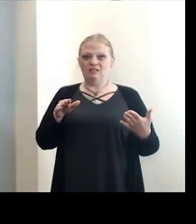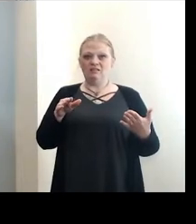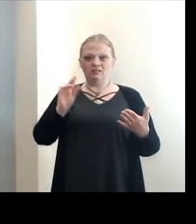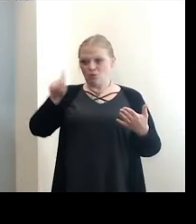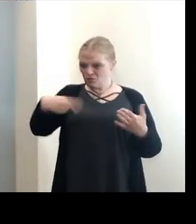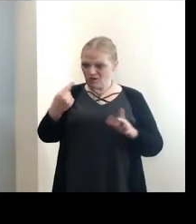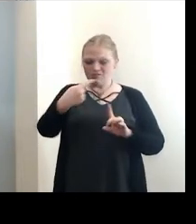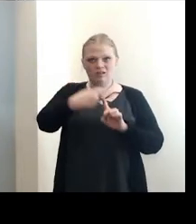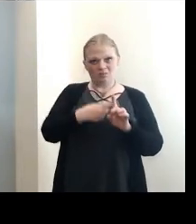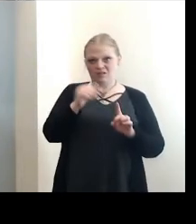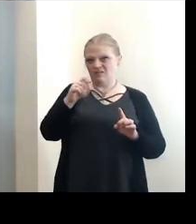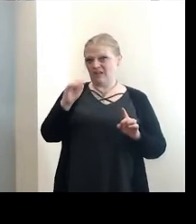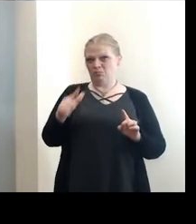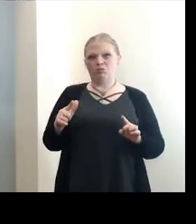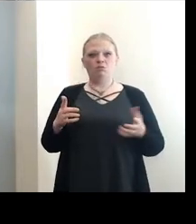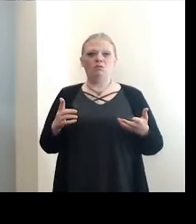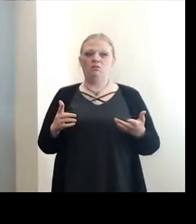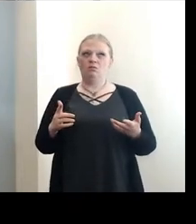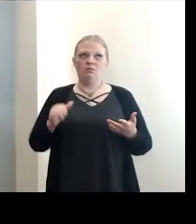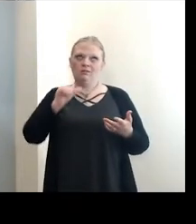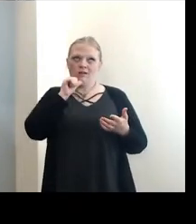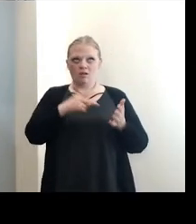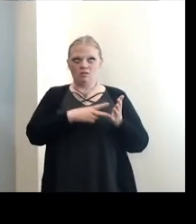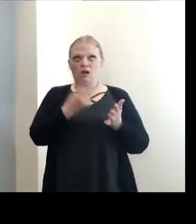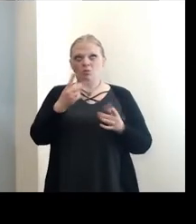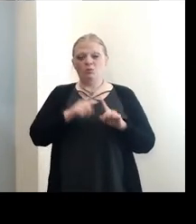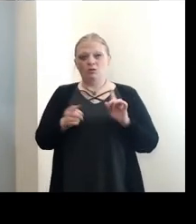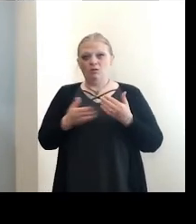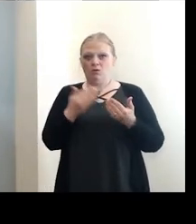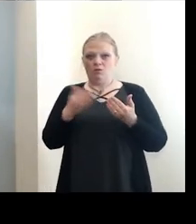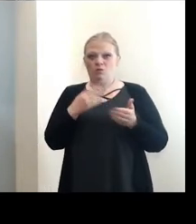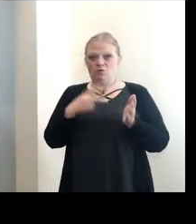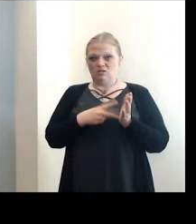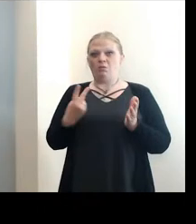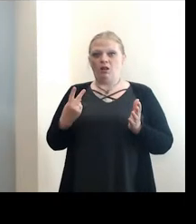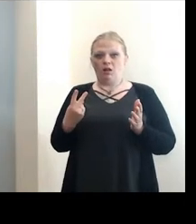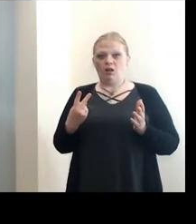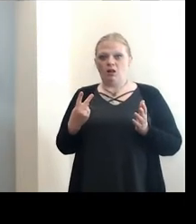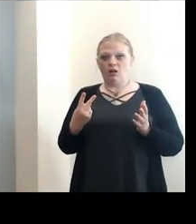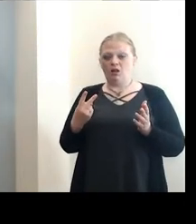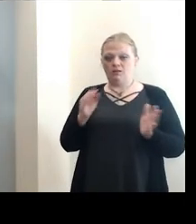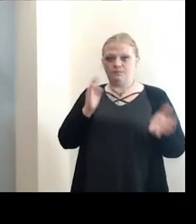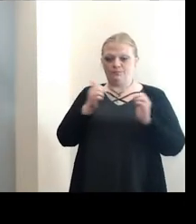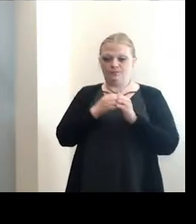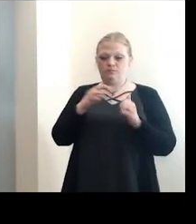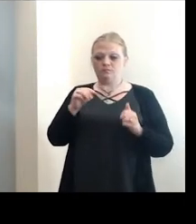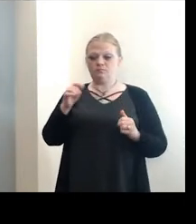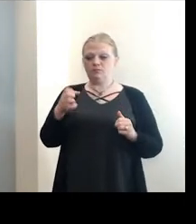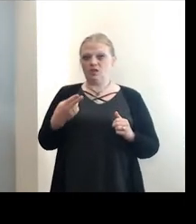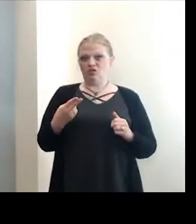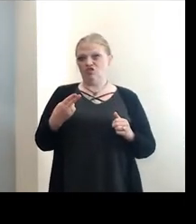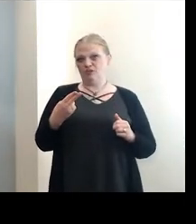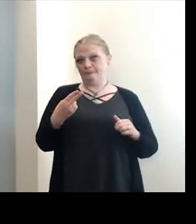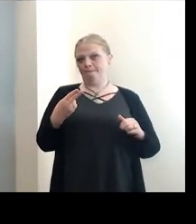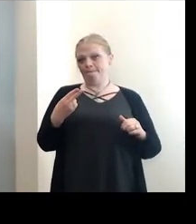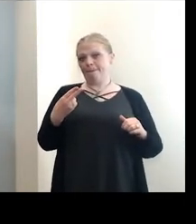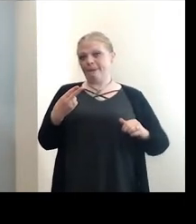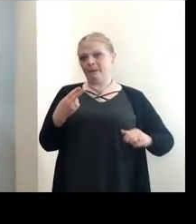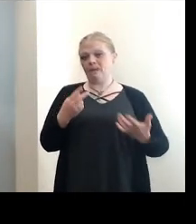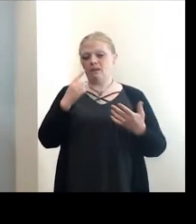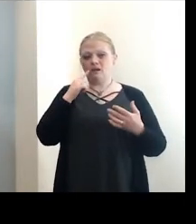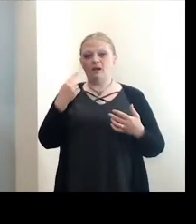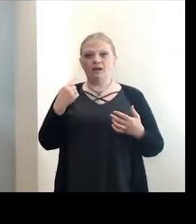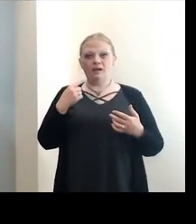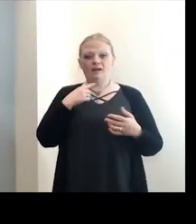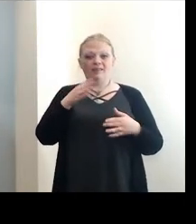which was almost not a doubling, but near doubling from the month of March. And we saw a drop in the average